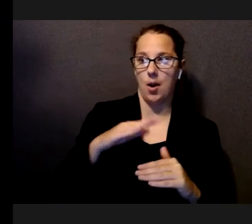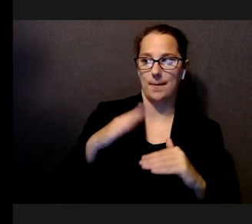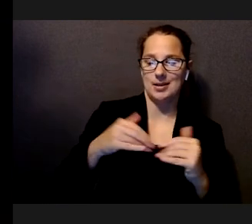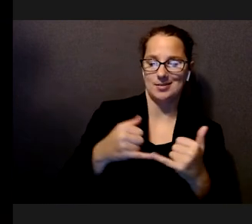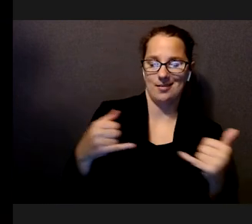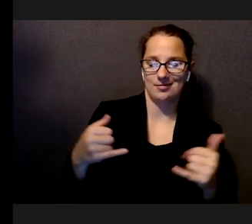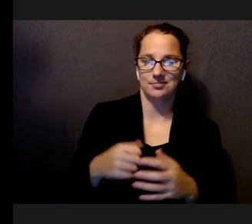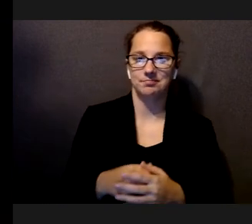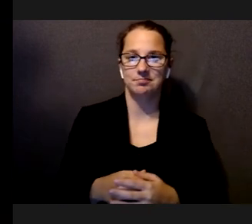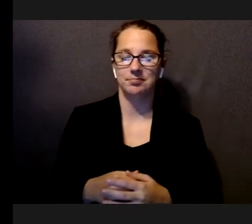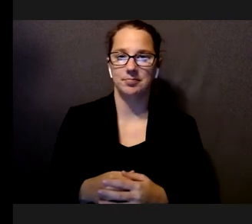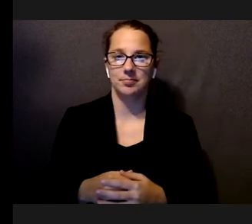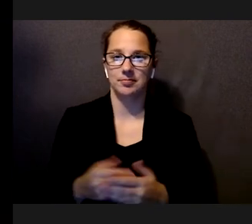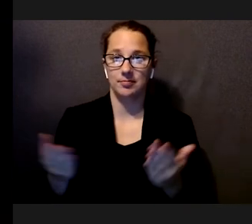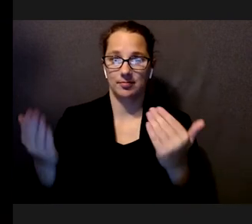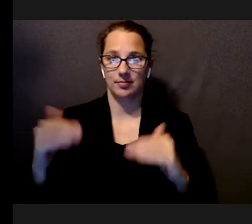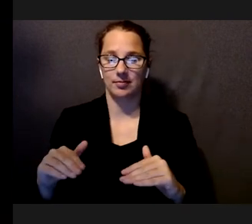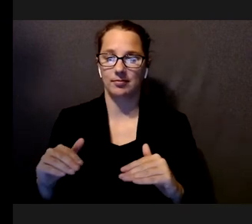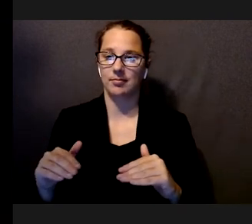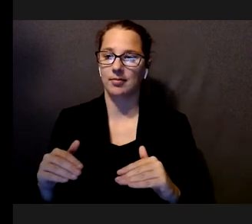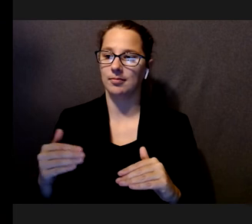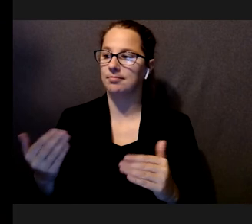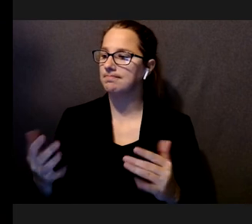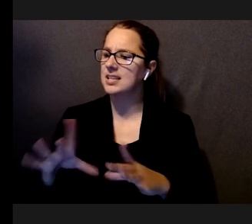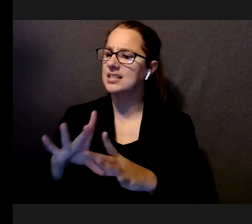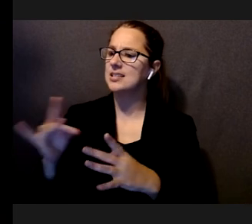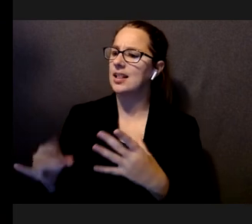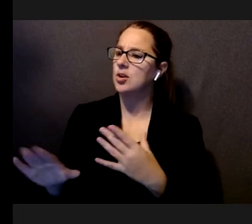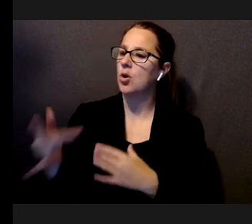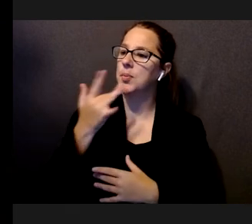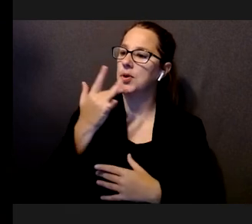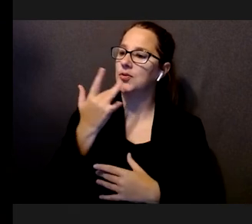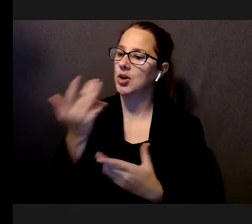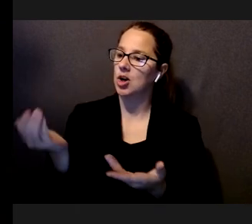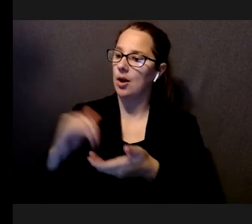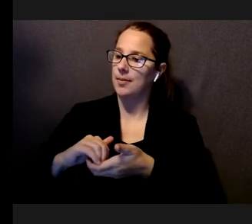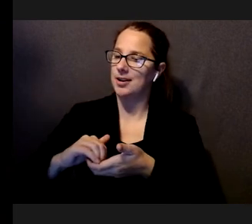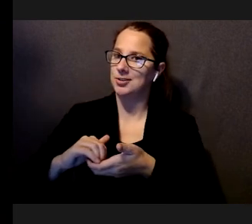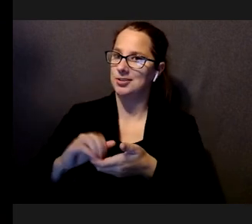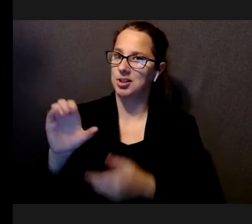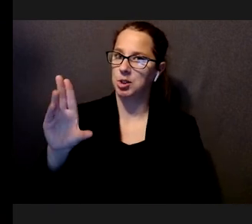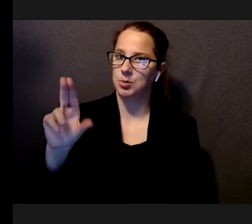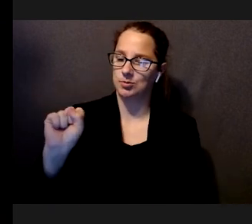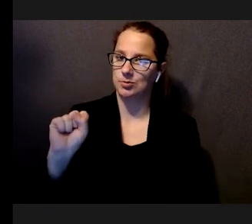baseline. And we asked them to select their preferred combination of cues.